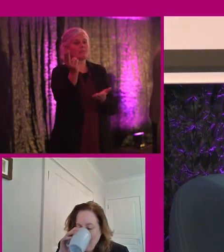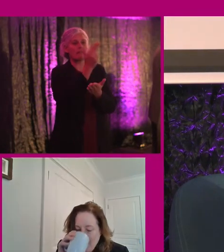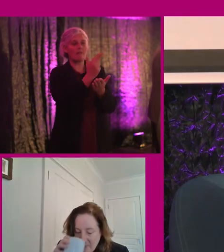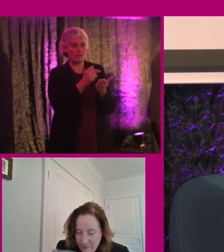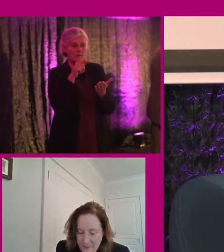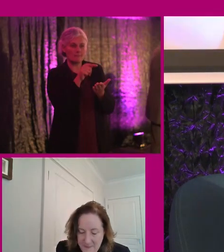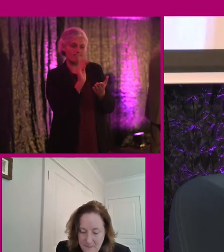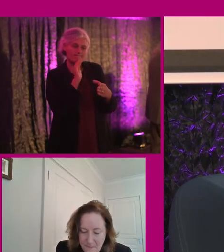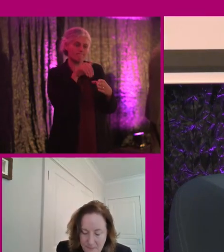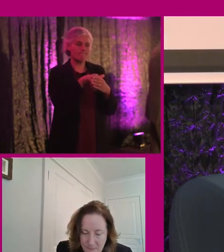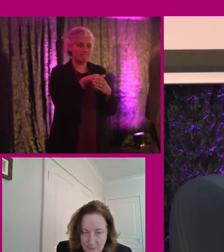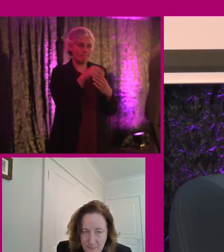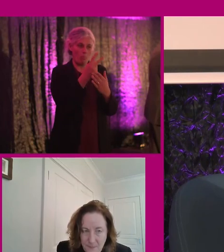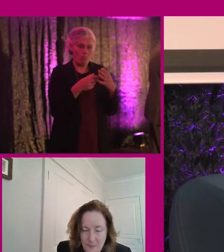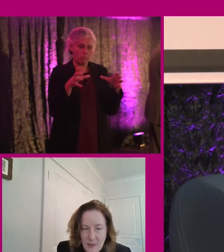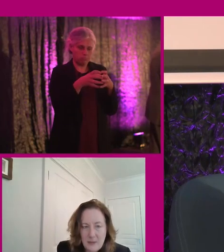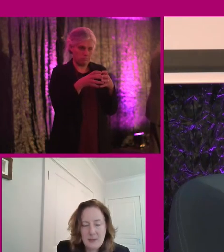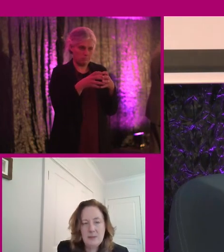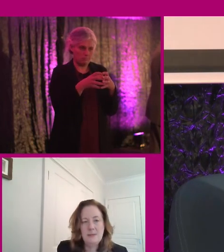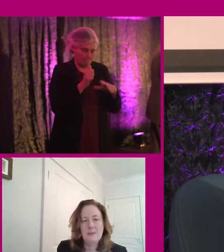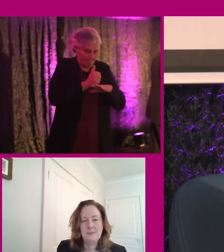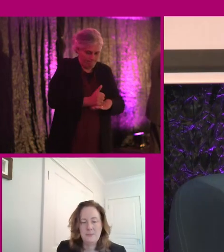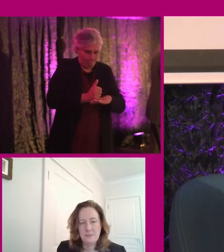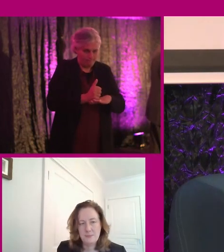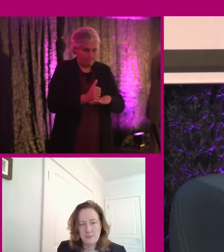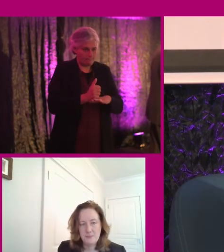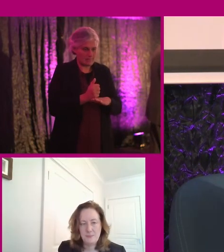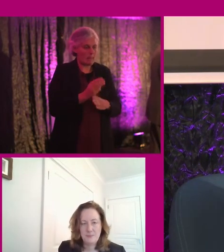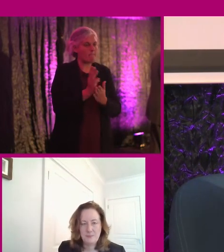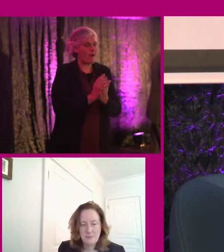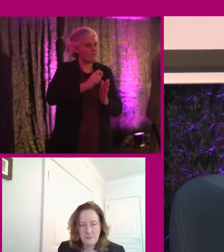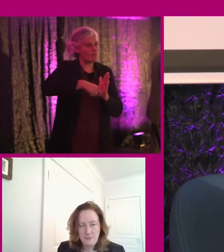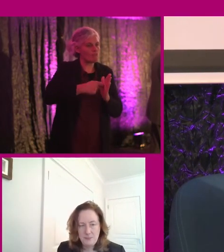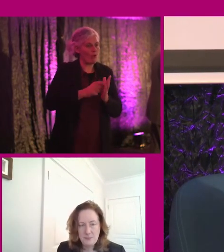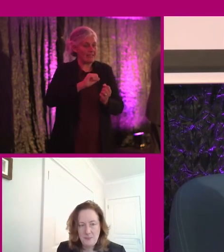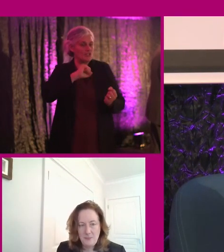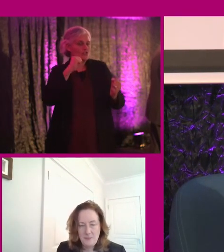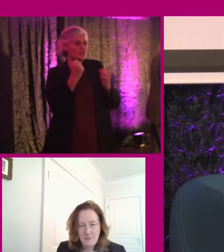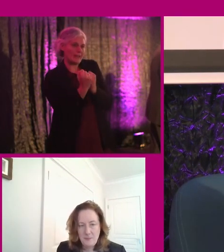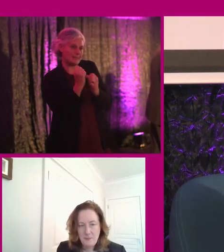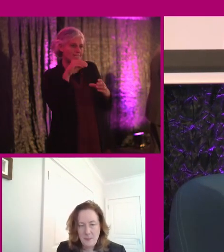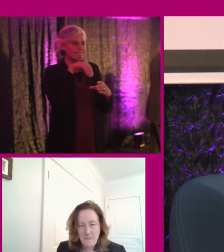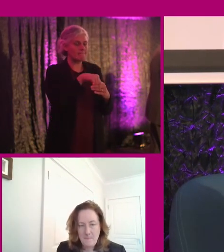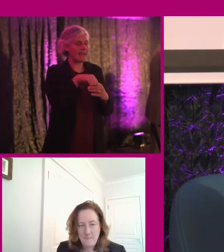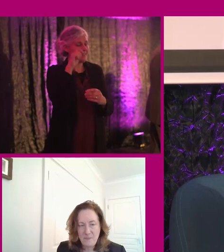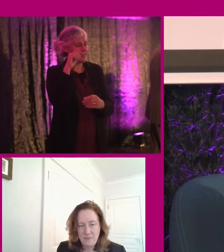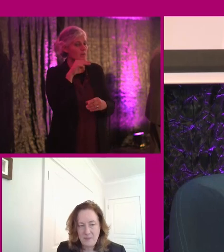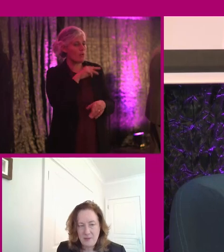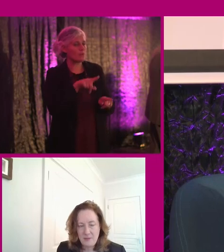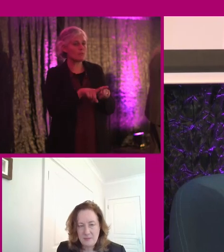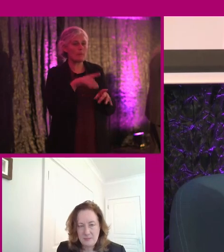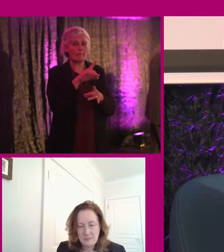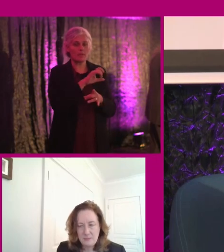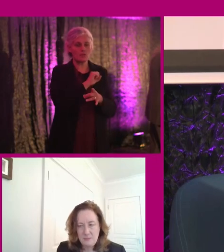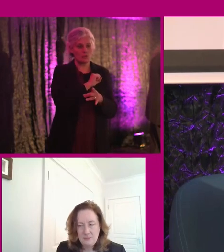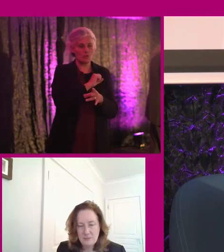or both are embedded in projects and changes. And I think it's very important as well to make sure